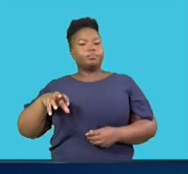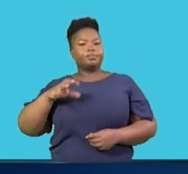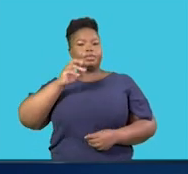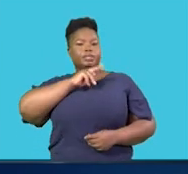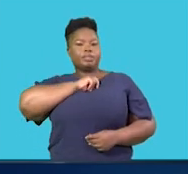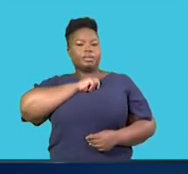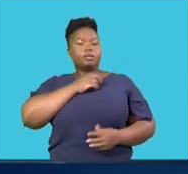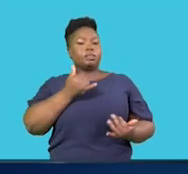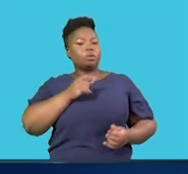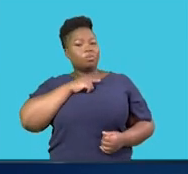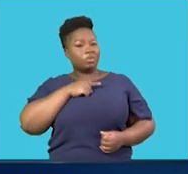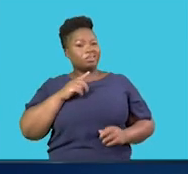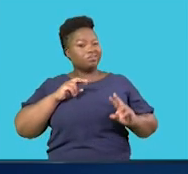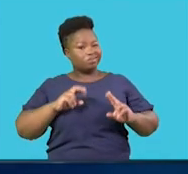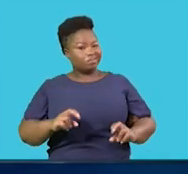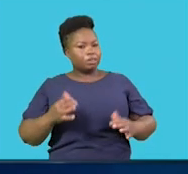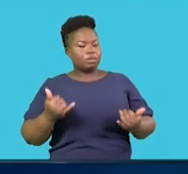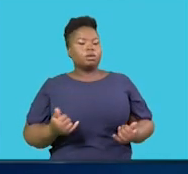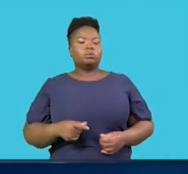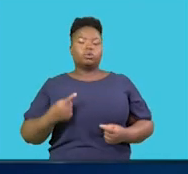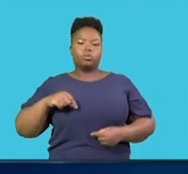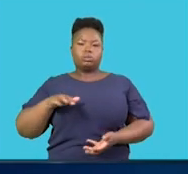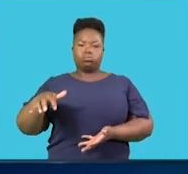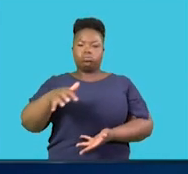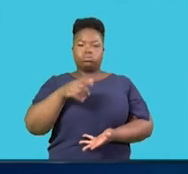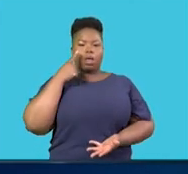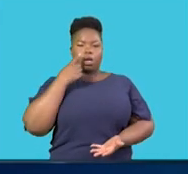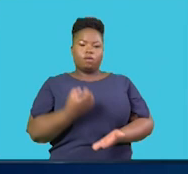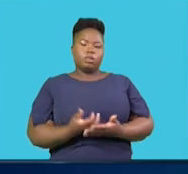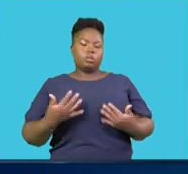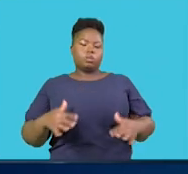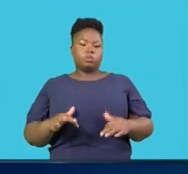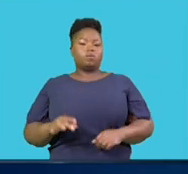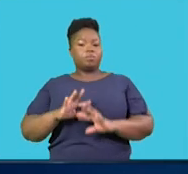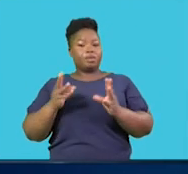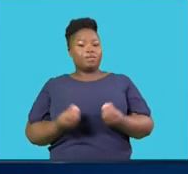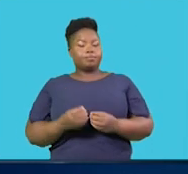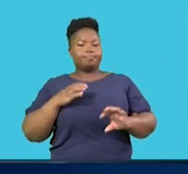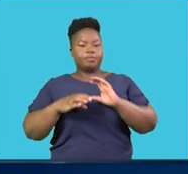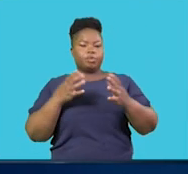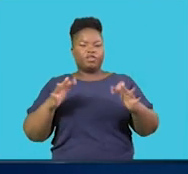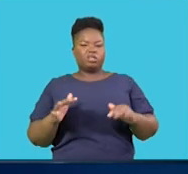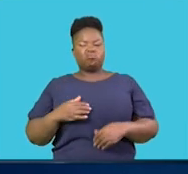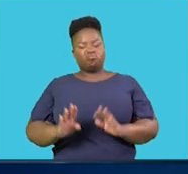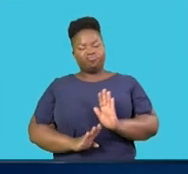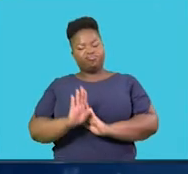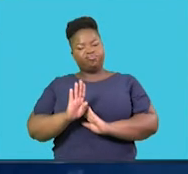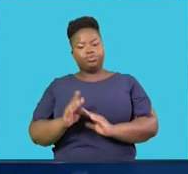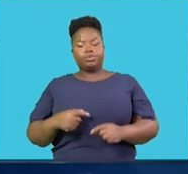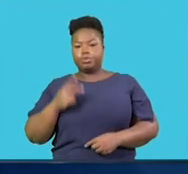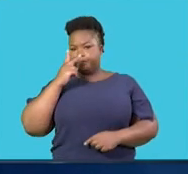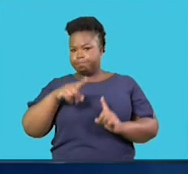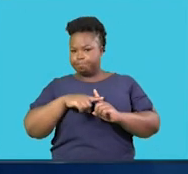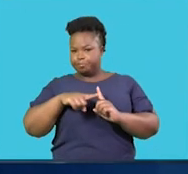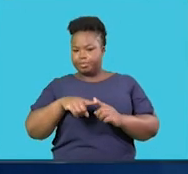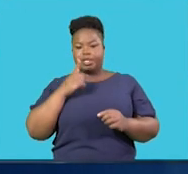This is a prosecution-driven investigation. We have gathered critical evidence from what has been communicated. We have made progress with positive